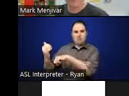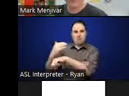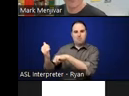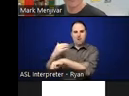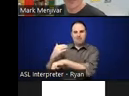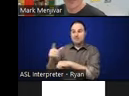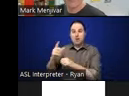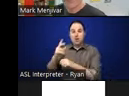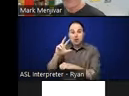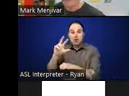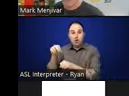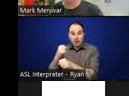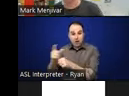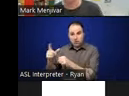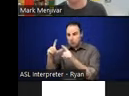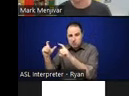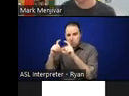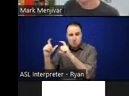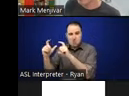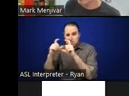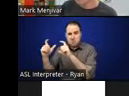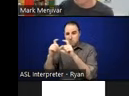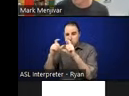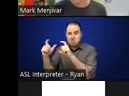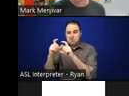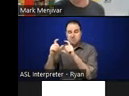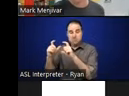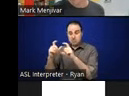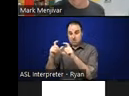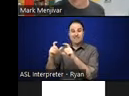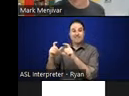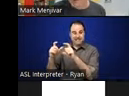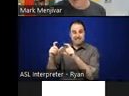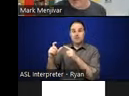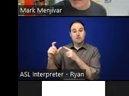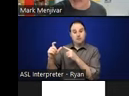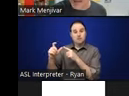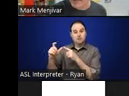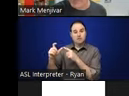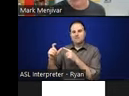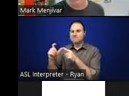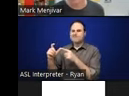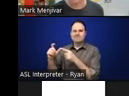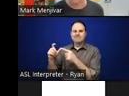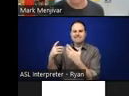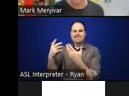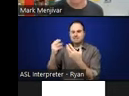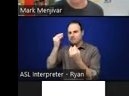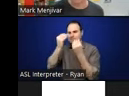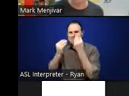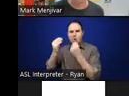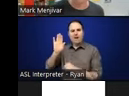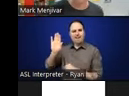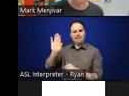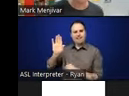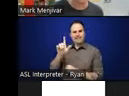30 year period of his life. And it was this way of him beginning to, to, you know, ask questions about legacy and how you deal with that. And so I would get